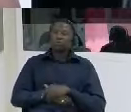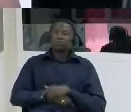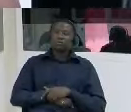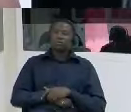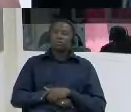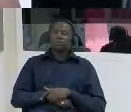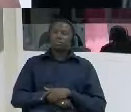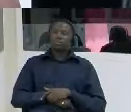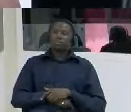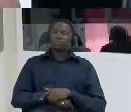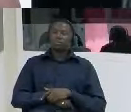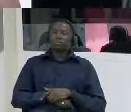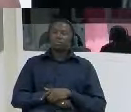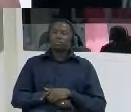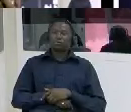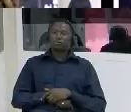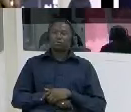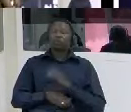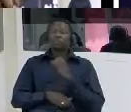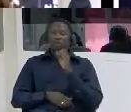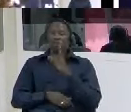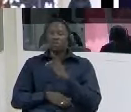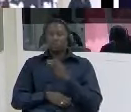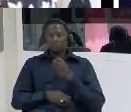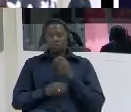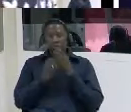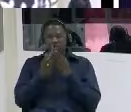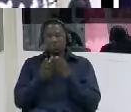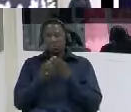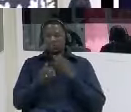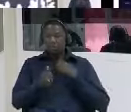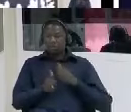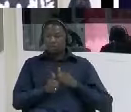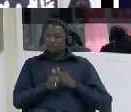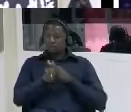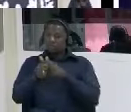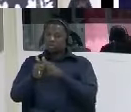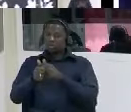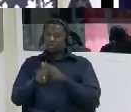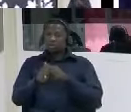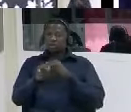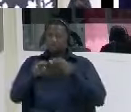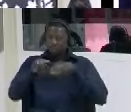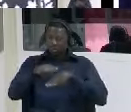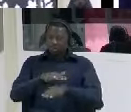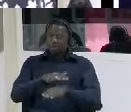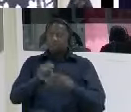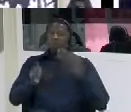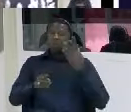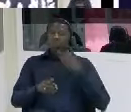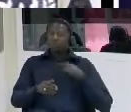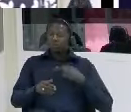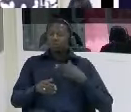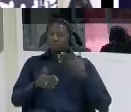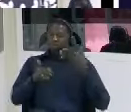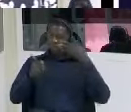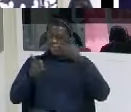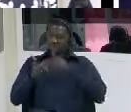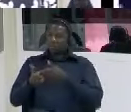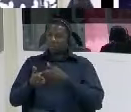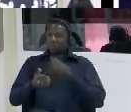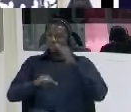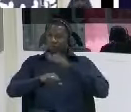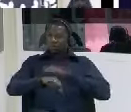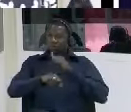okay as i said i was escorted downstairs when we arrived at the torturing